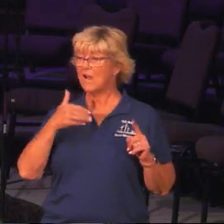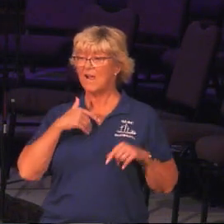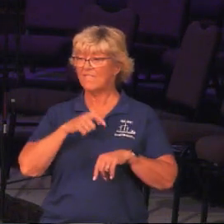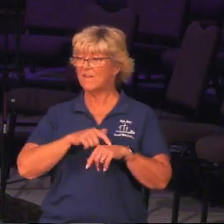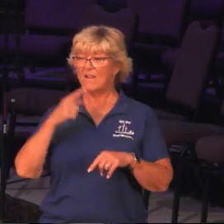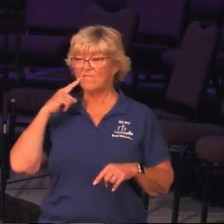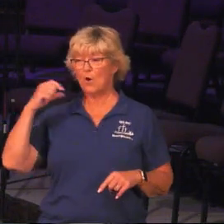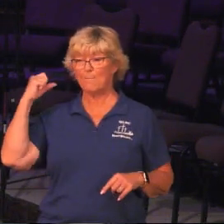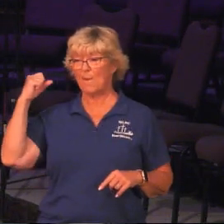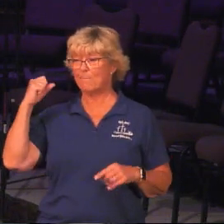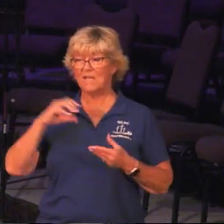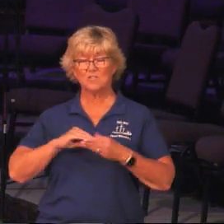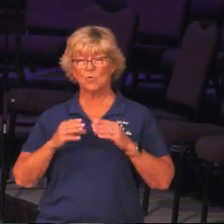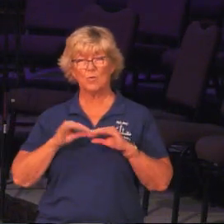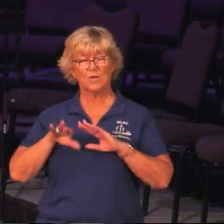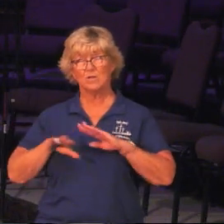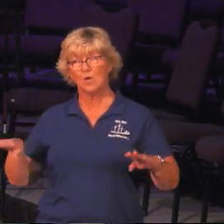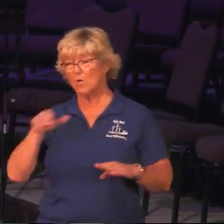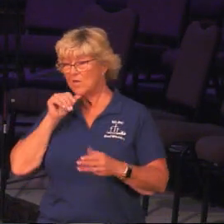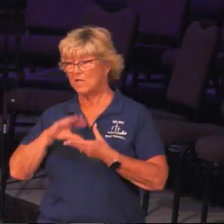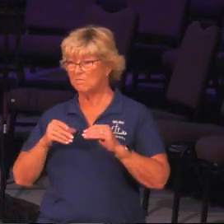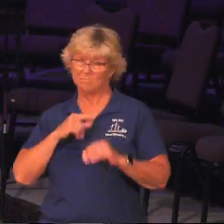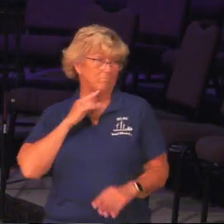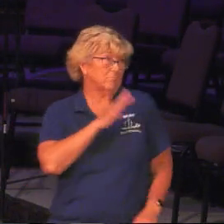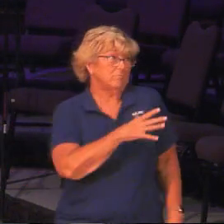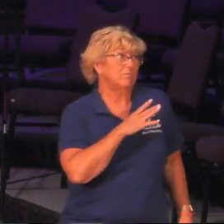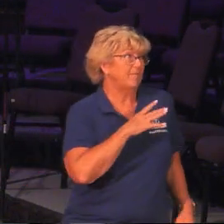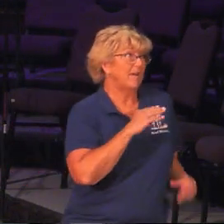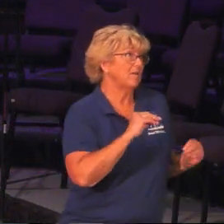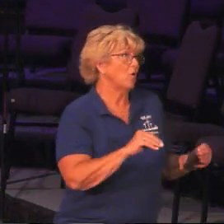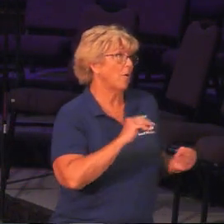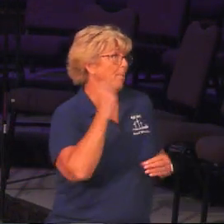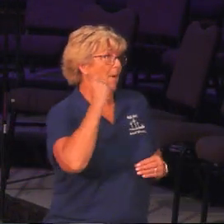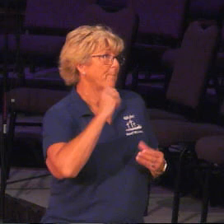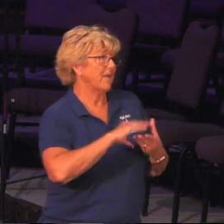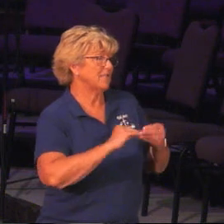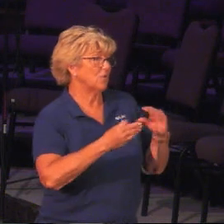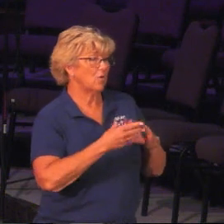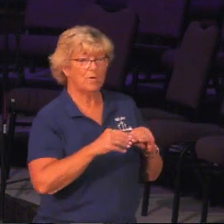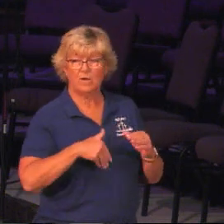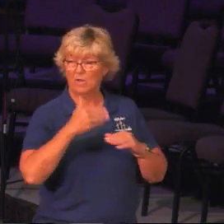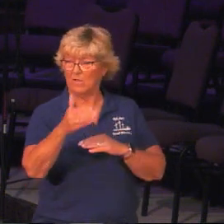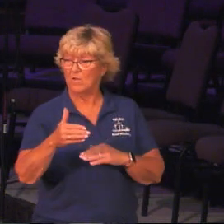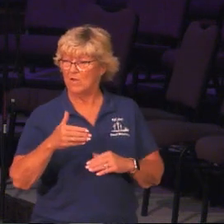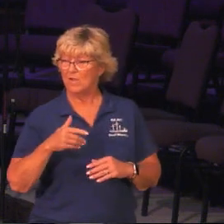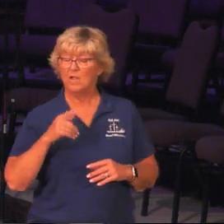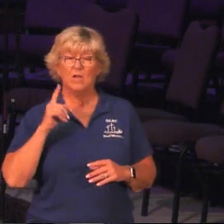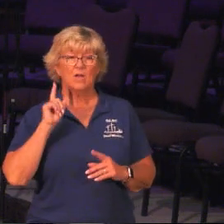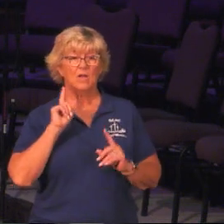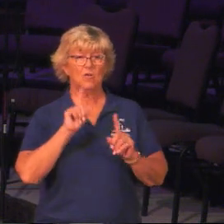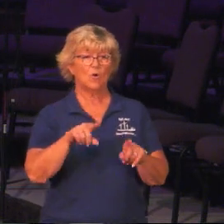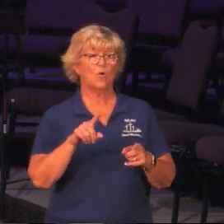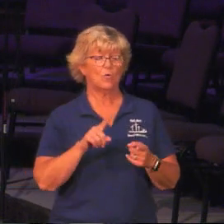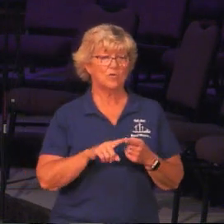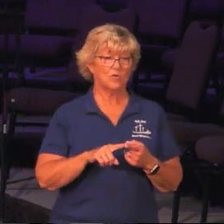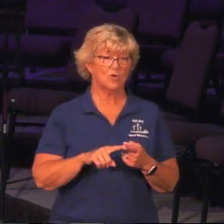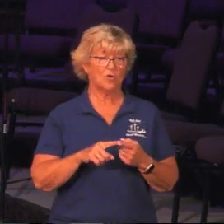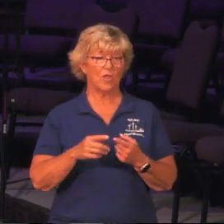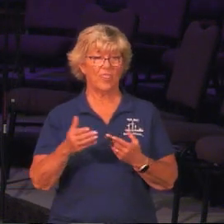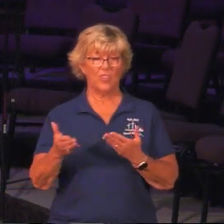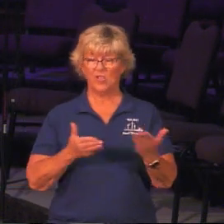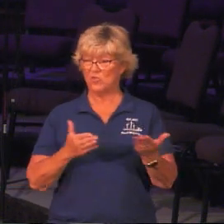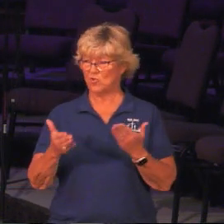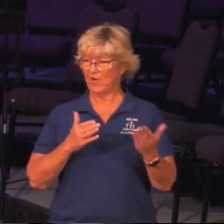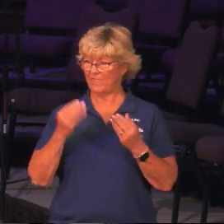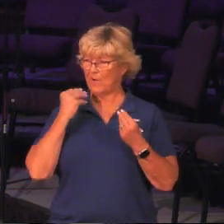for the Popeye story. No Popeye. I said, okay, no Popeye. You know, and we get to the next place. I go to the serving message again. Very